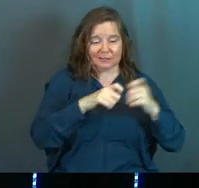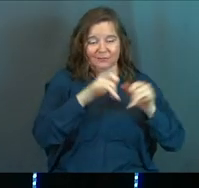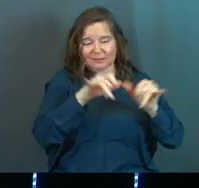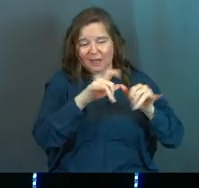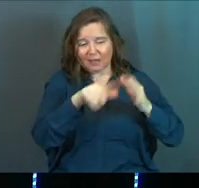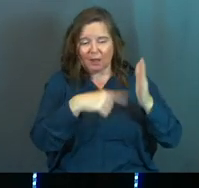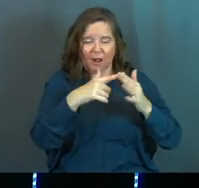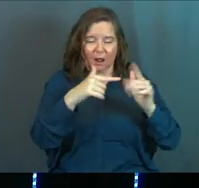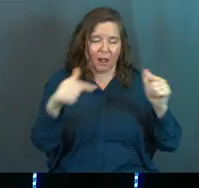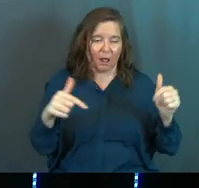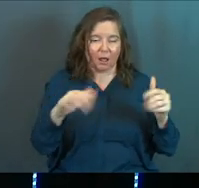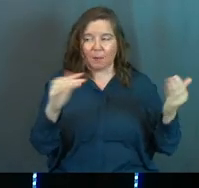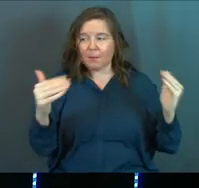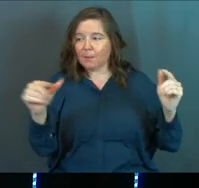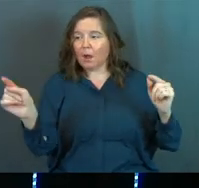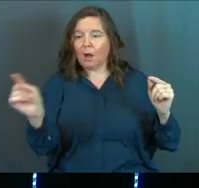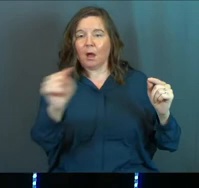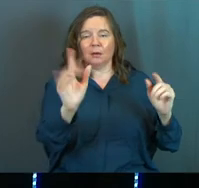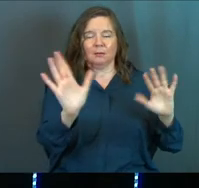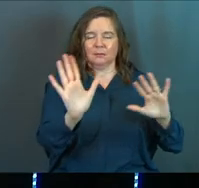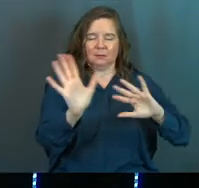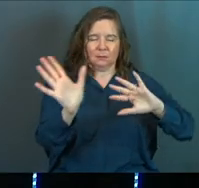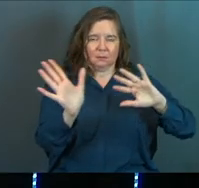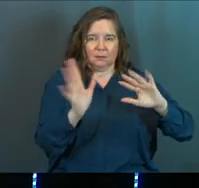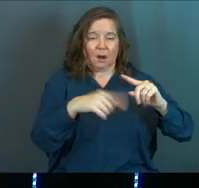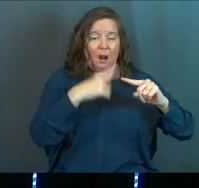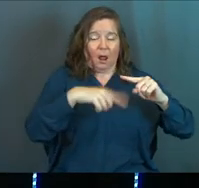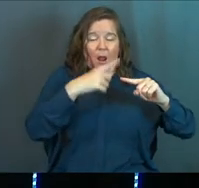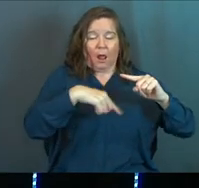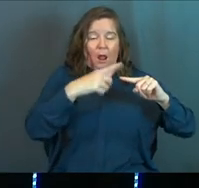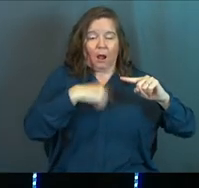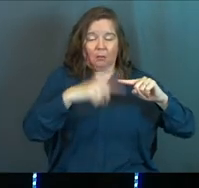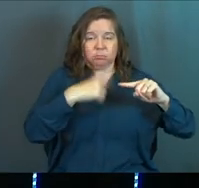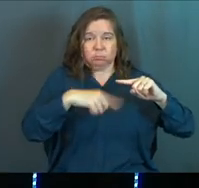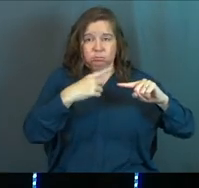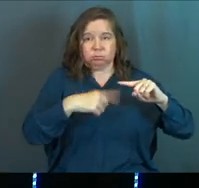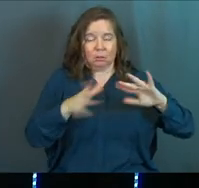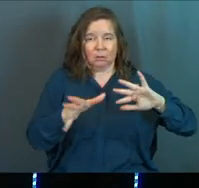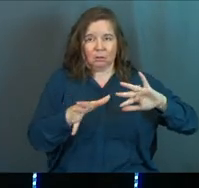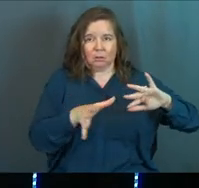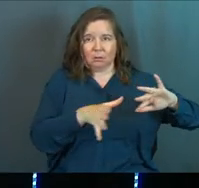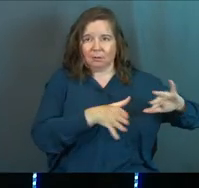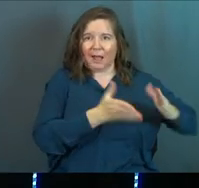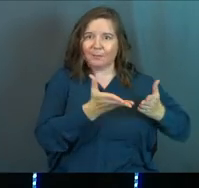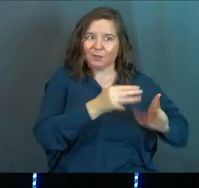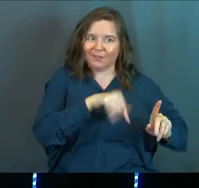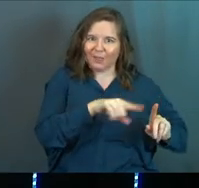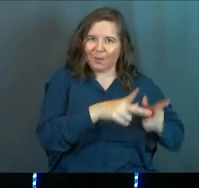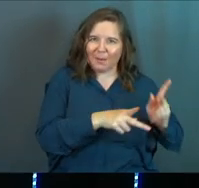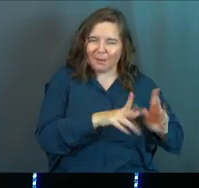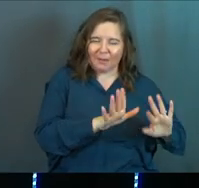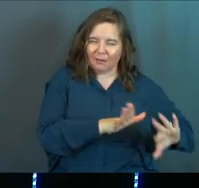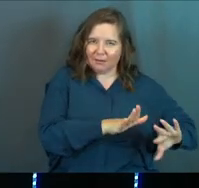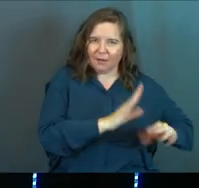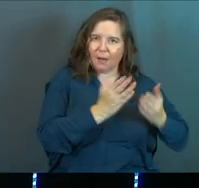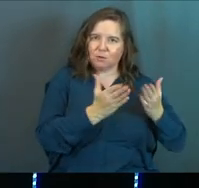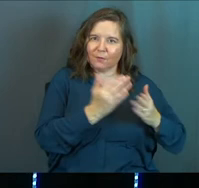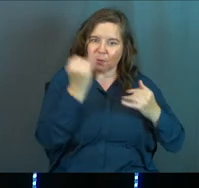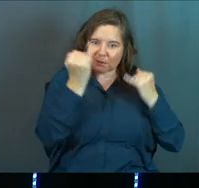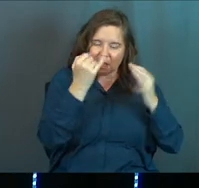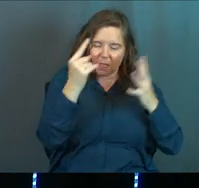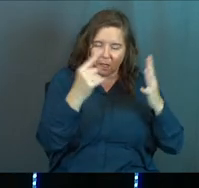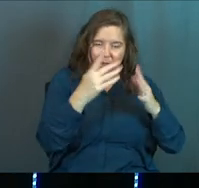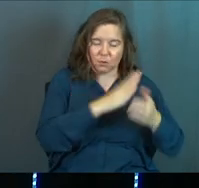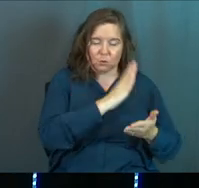this size, because it's just as big as everybody else on the street. I've got to see what I'm doing. I'm serving all those people. I'm serving all those